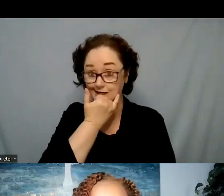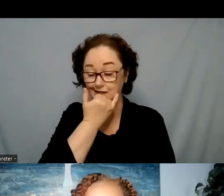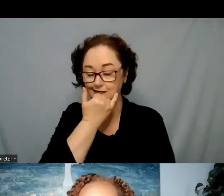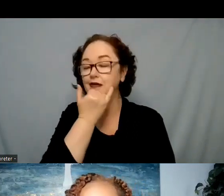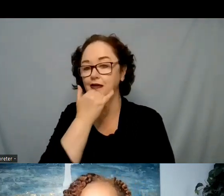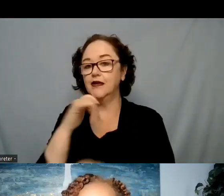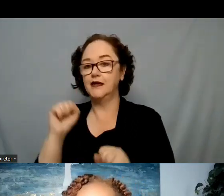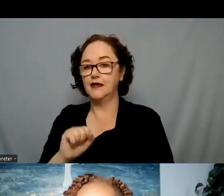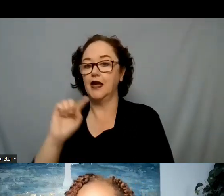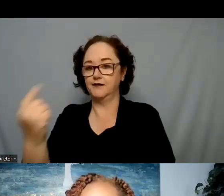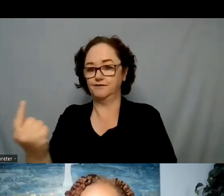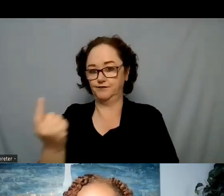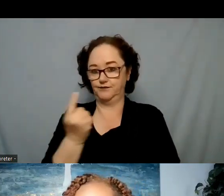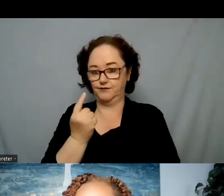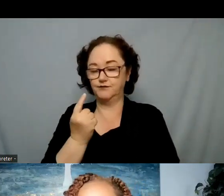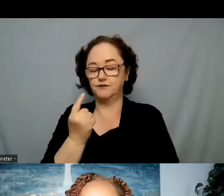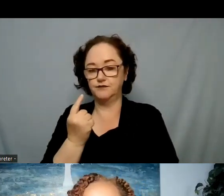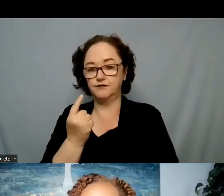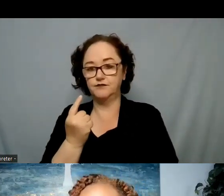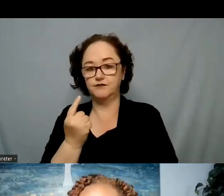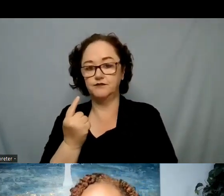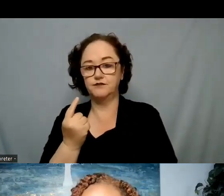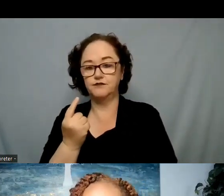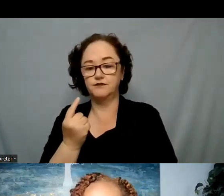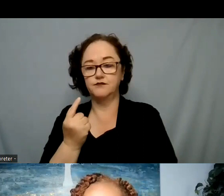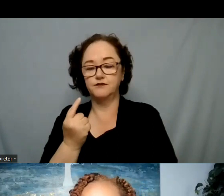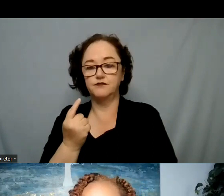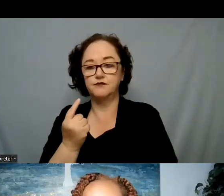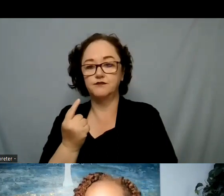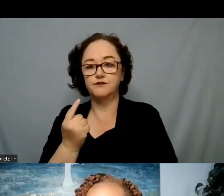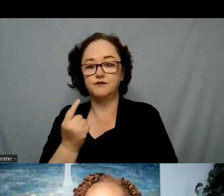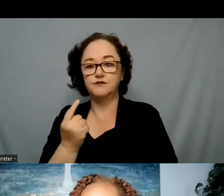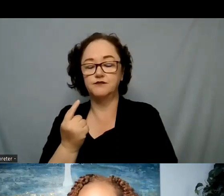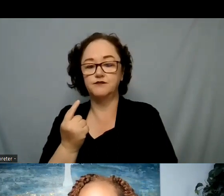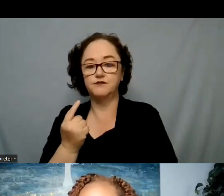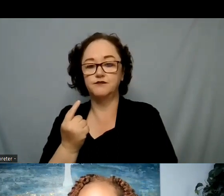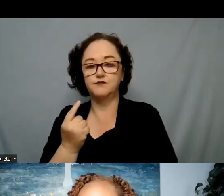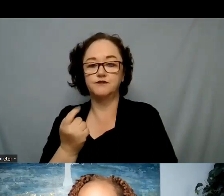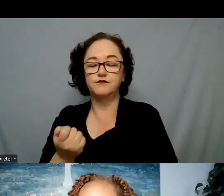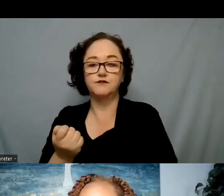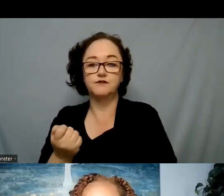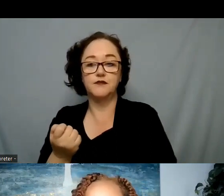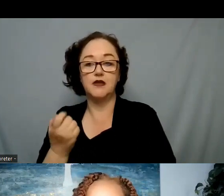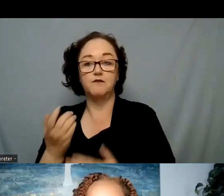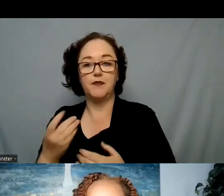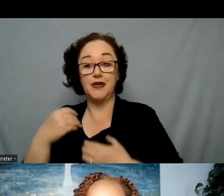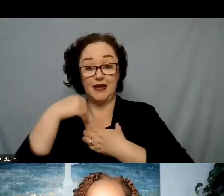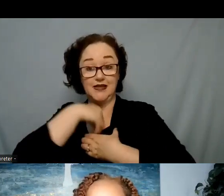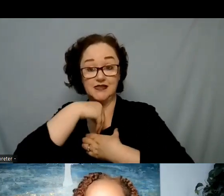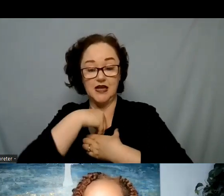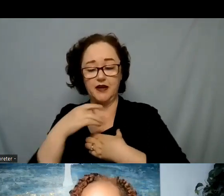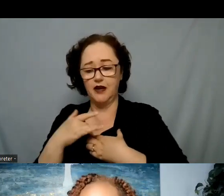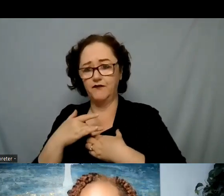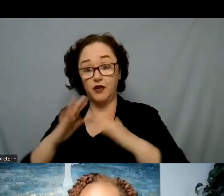and that there's nothing too big nothing that now like I might be upset on the inside but